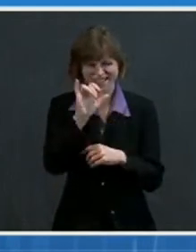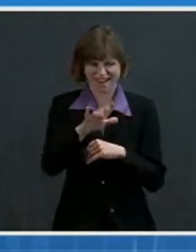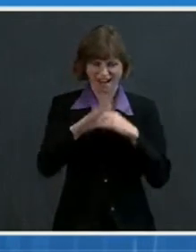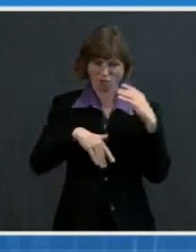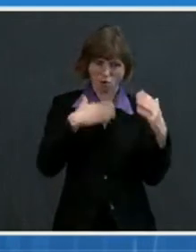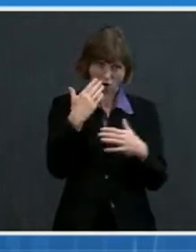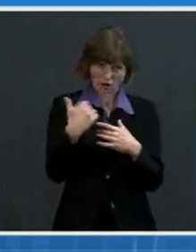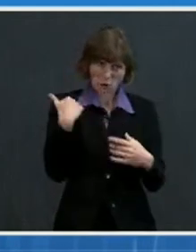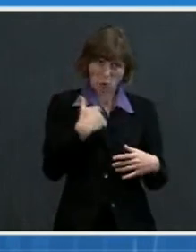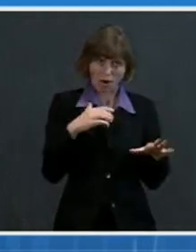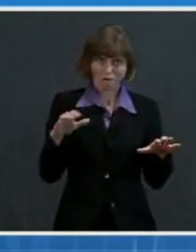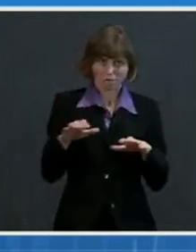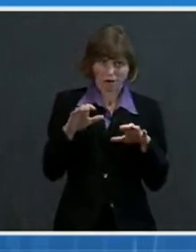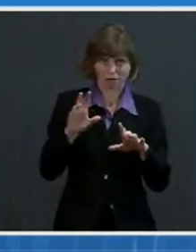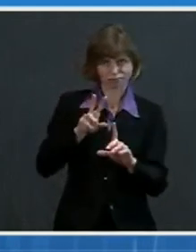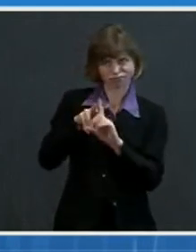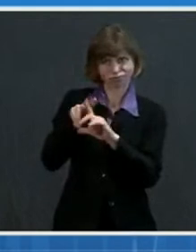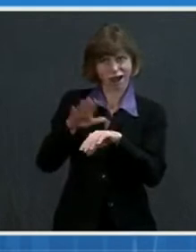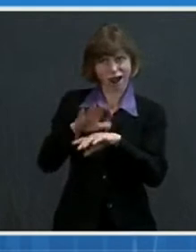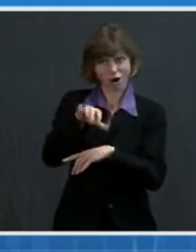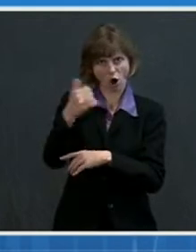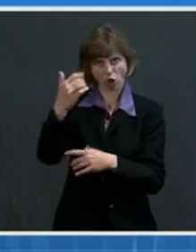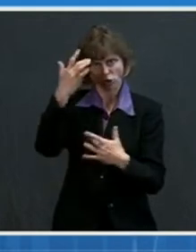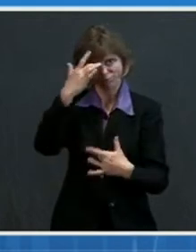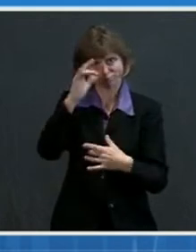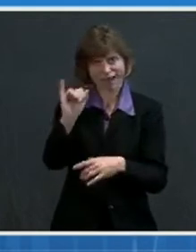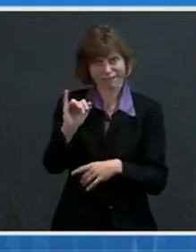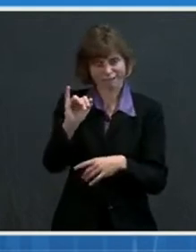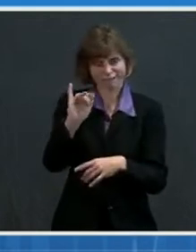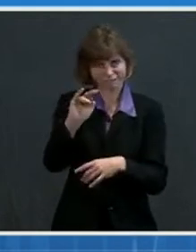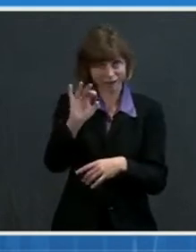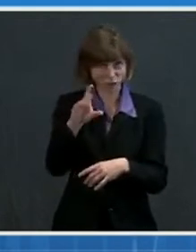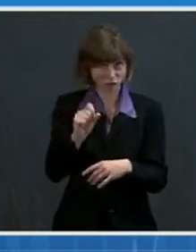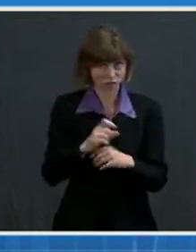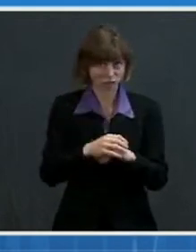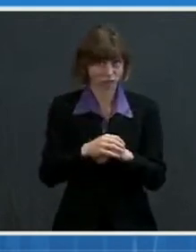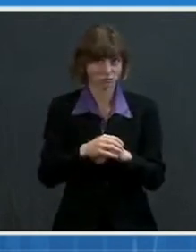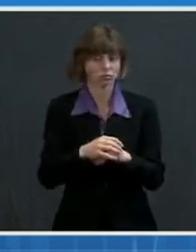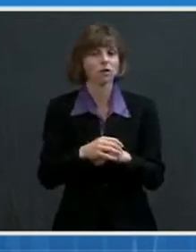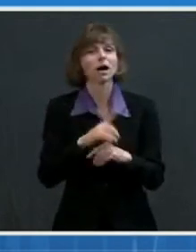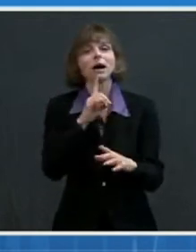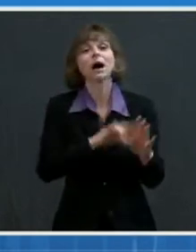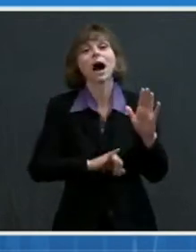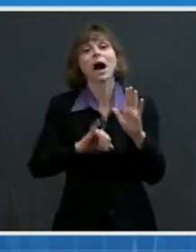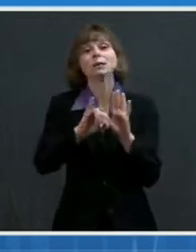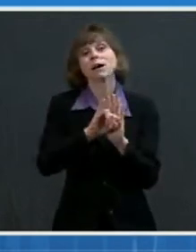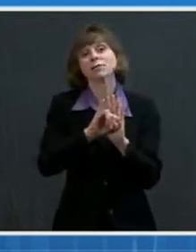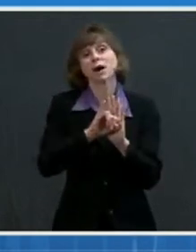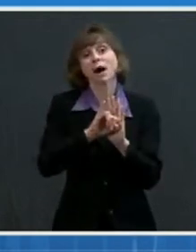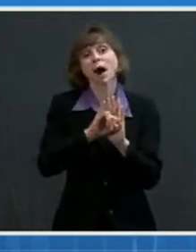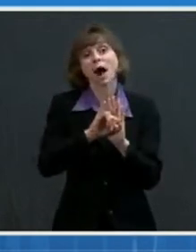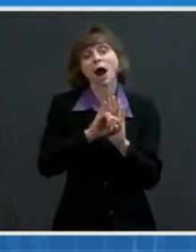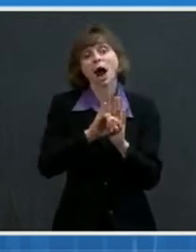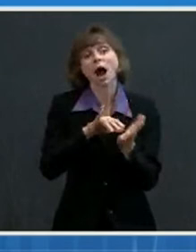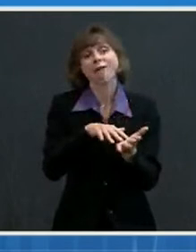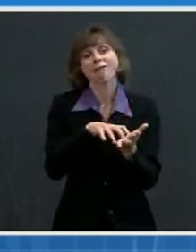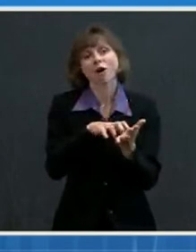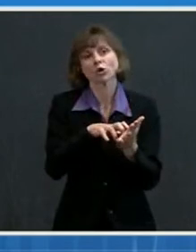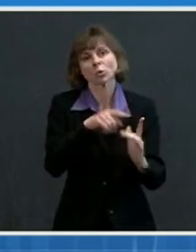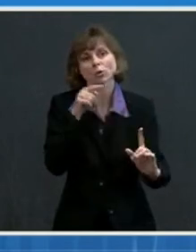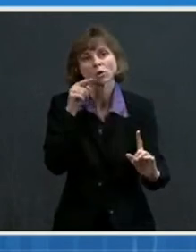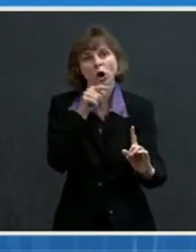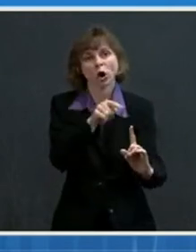with other infections, which I'll get to in a moment. And that is the identification of vulnerable targets